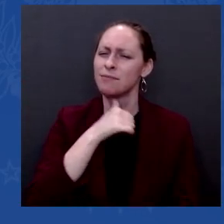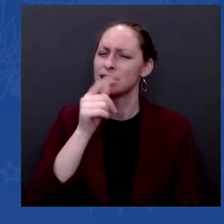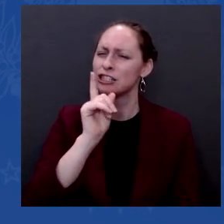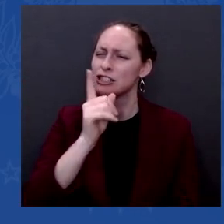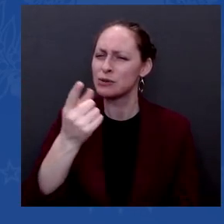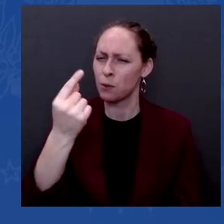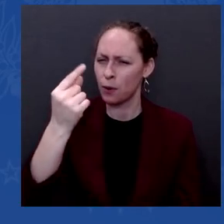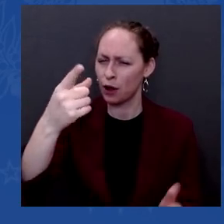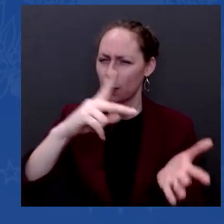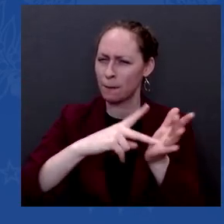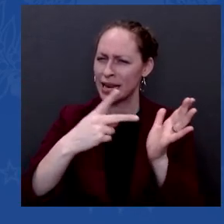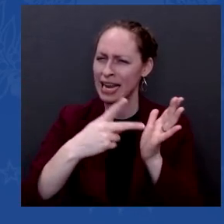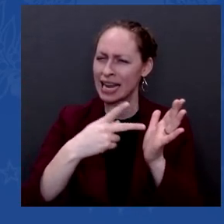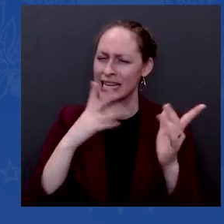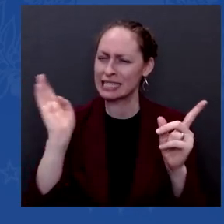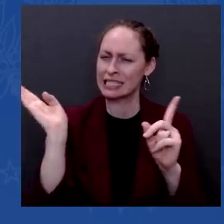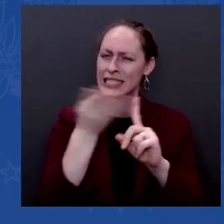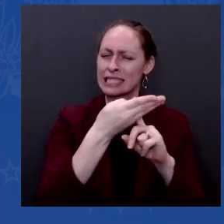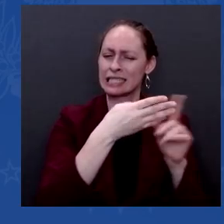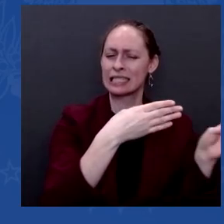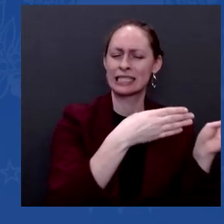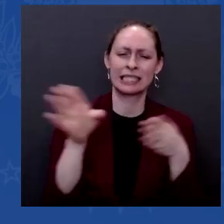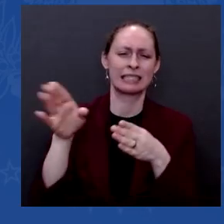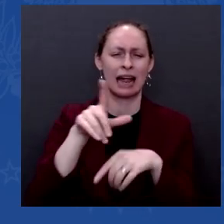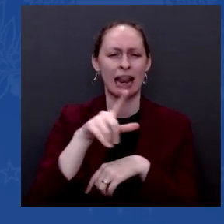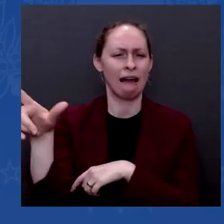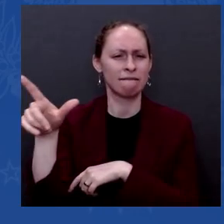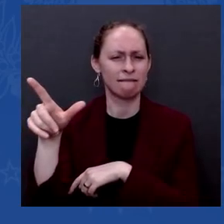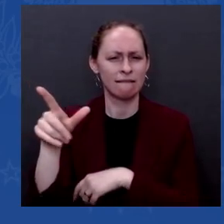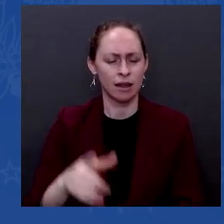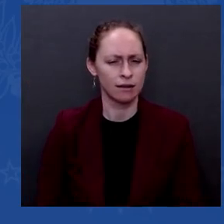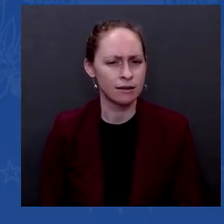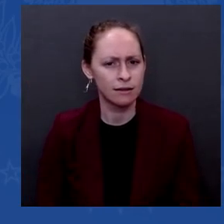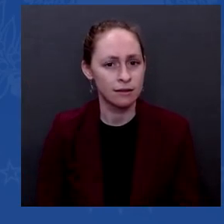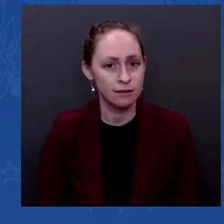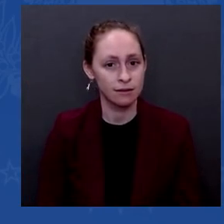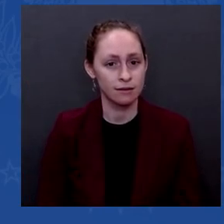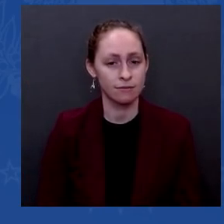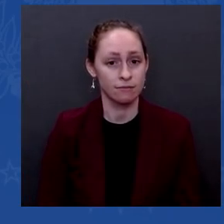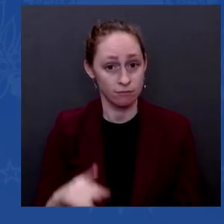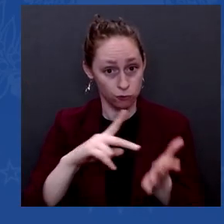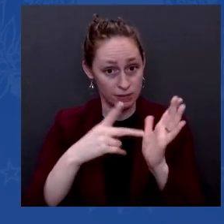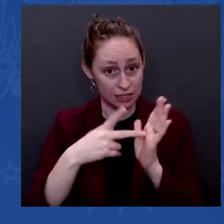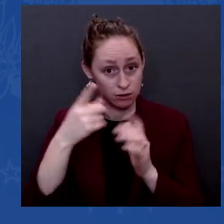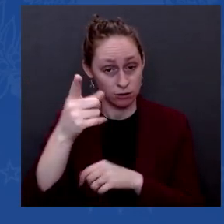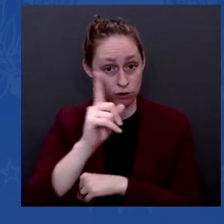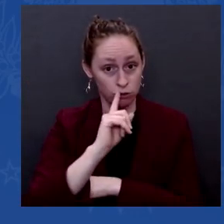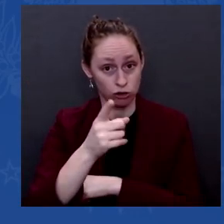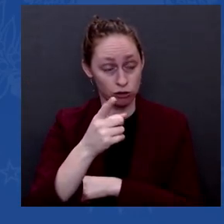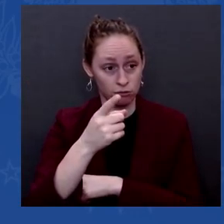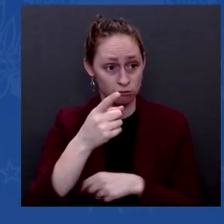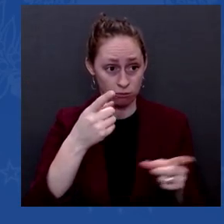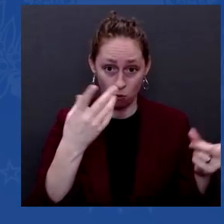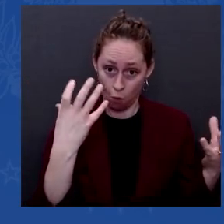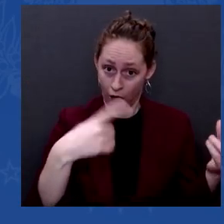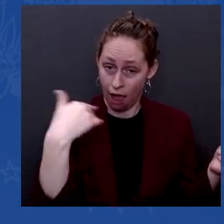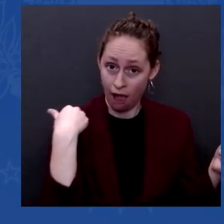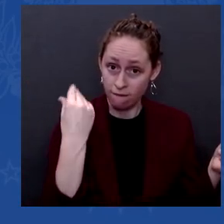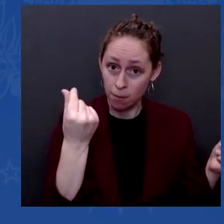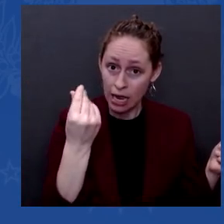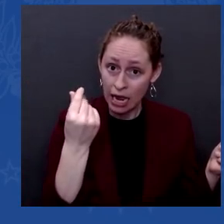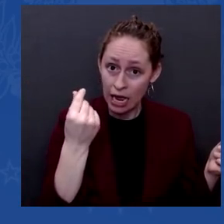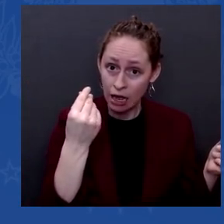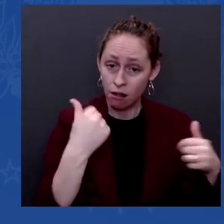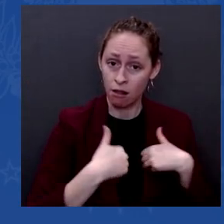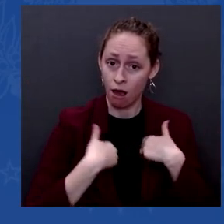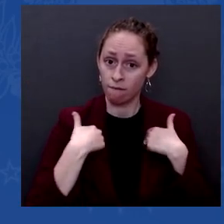sure that we had the money for COVID, making sure we had the money to put together the bipartisan infrastructure, making sure we were able to provide